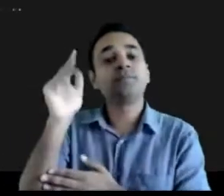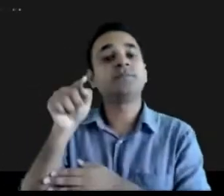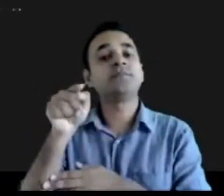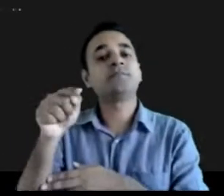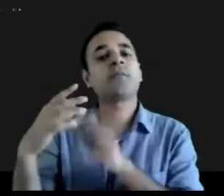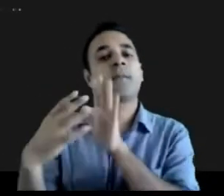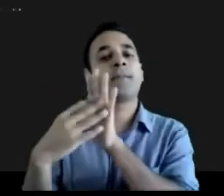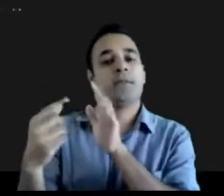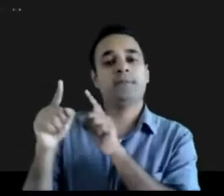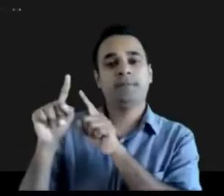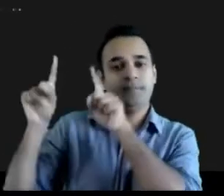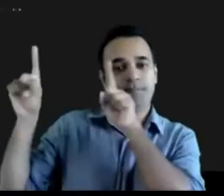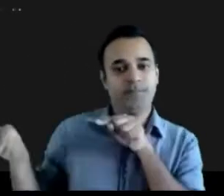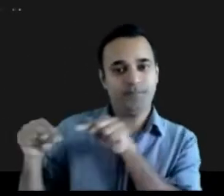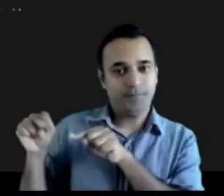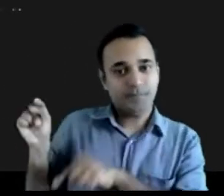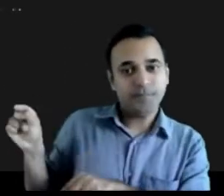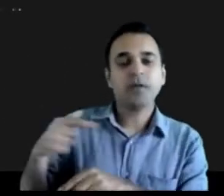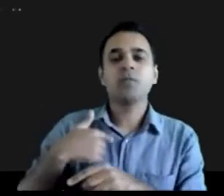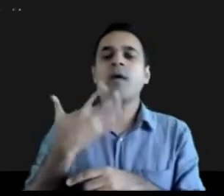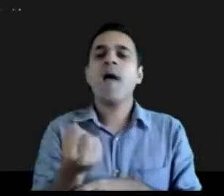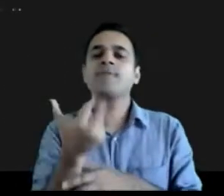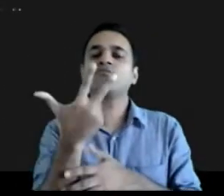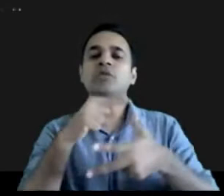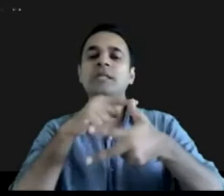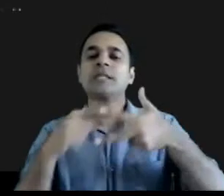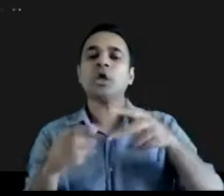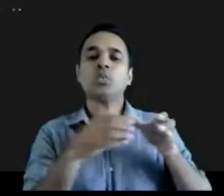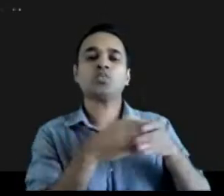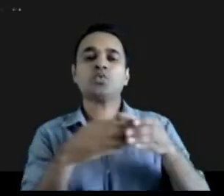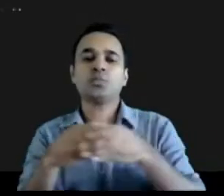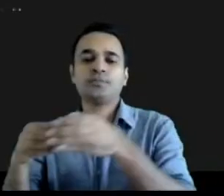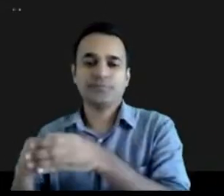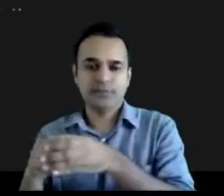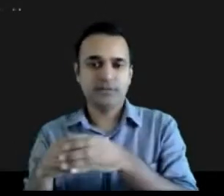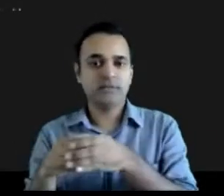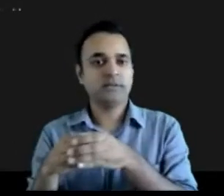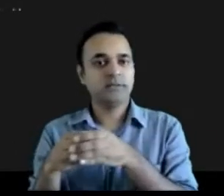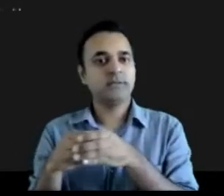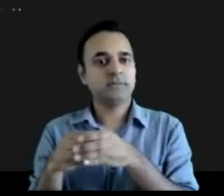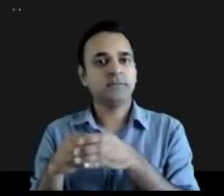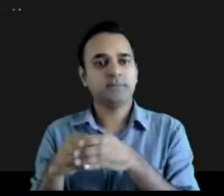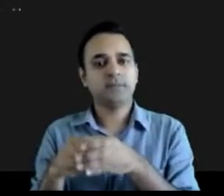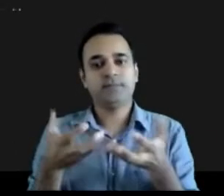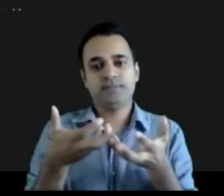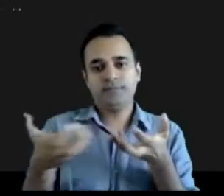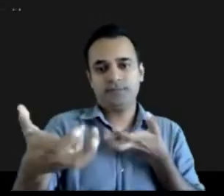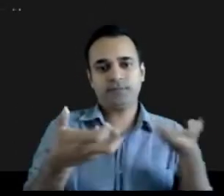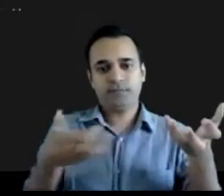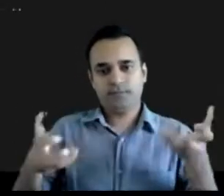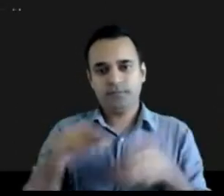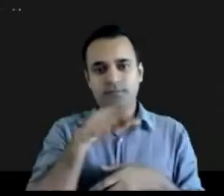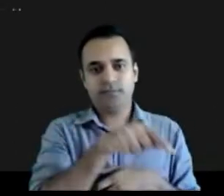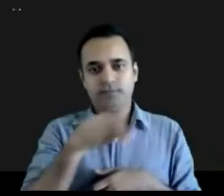uh you will be split into these uh three groups uh we are going to work with three experts um leonardo